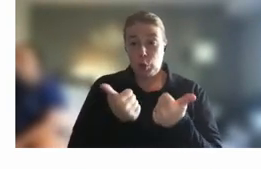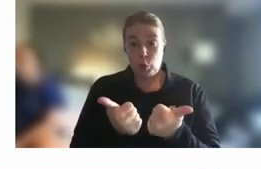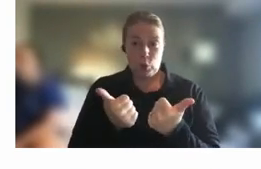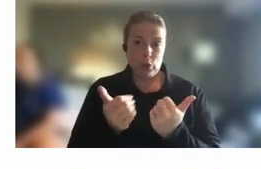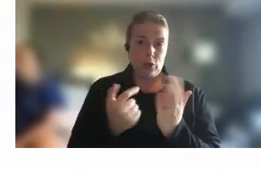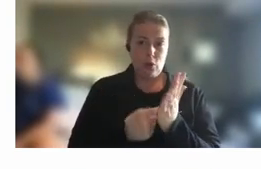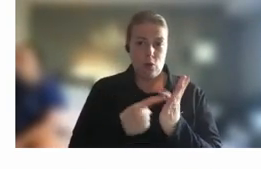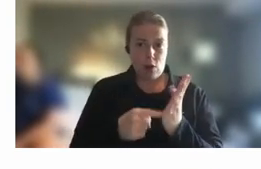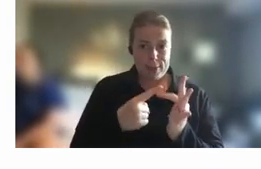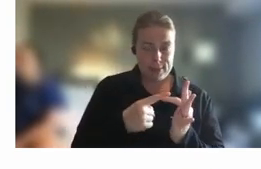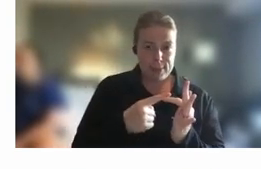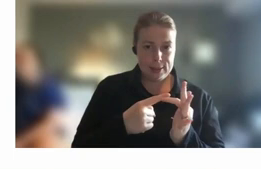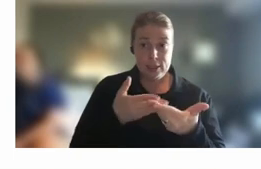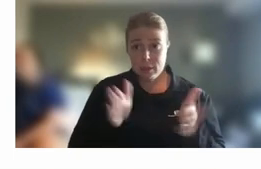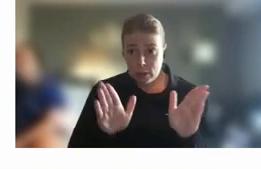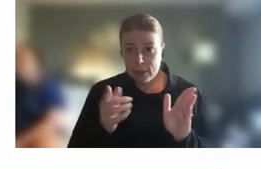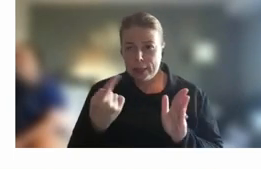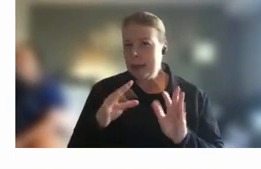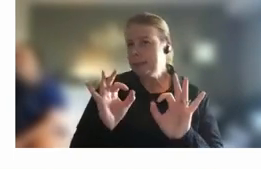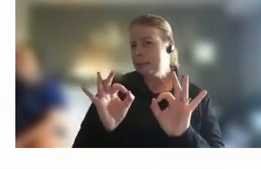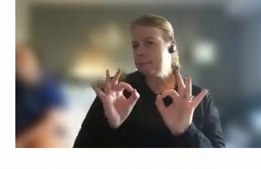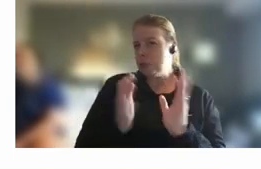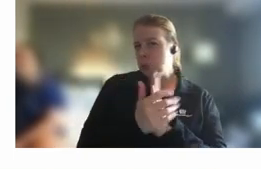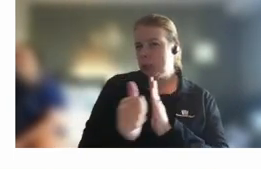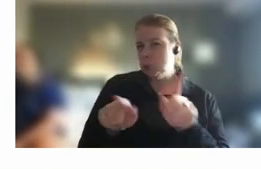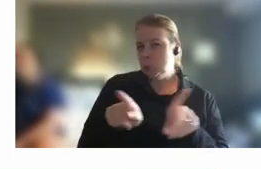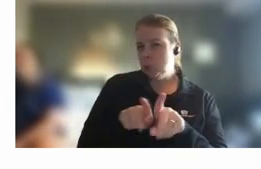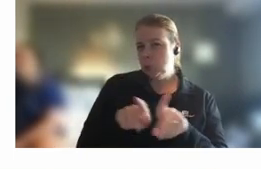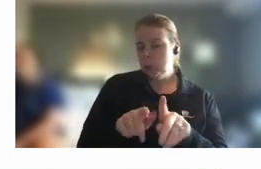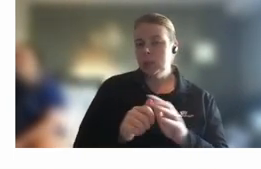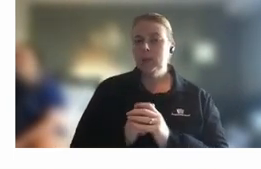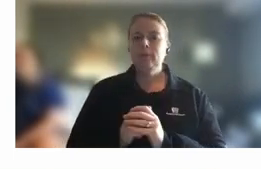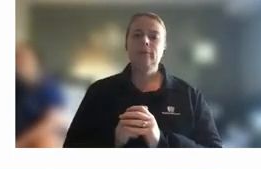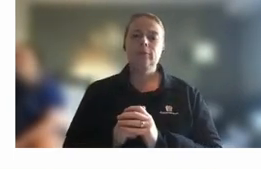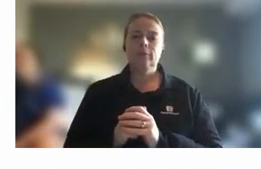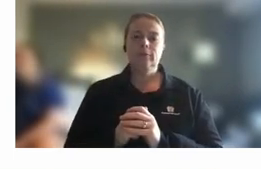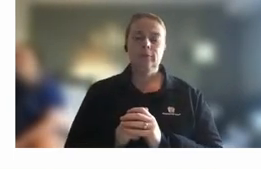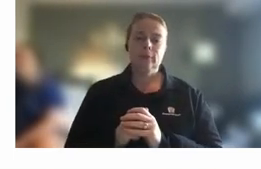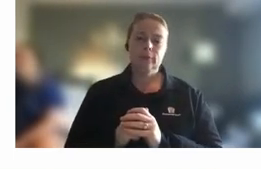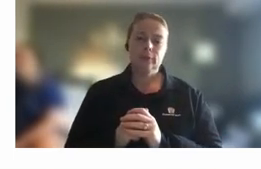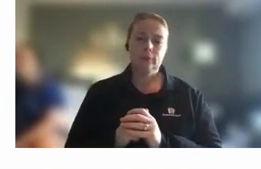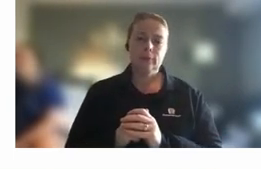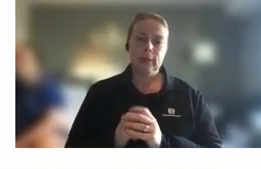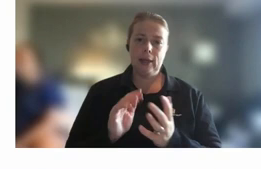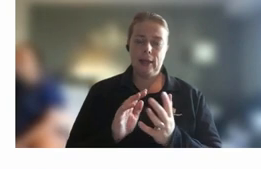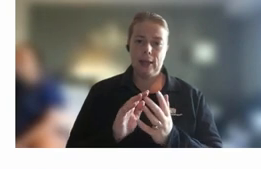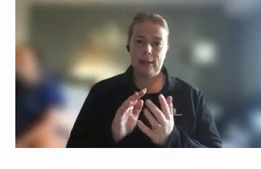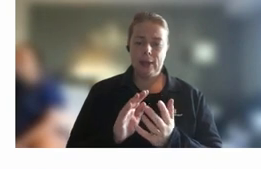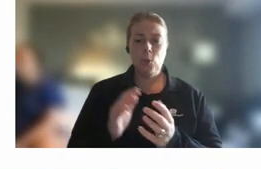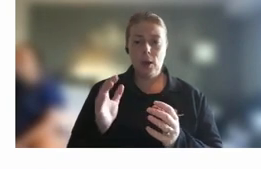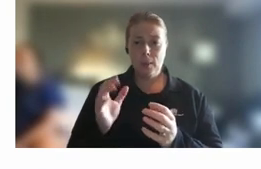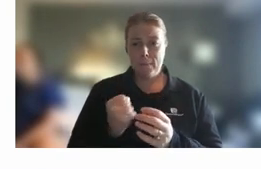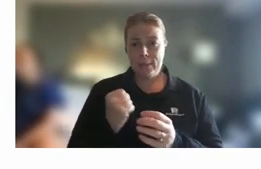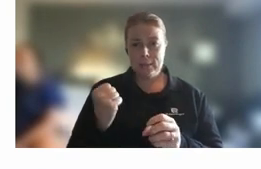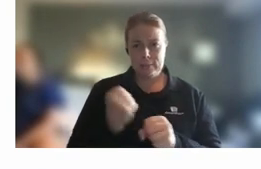also in terms of some specialist skill sets so we need to think about what that looks like in a in a sensible way and i know that the